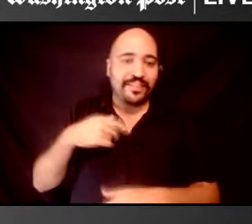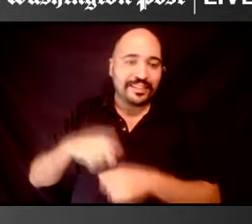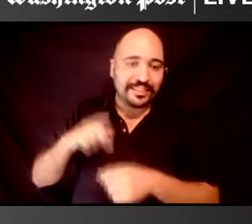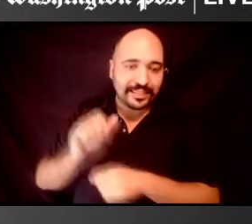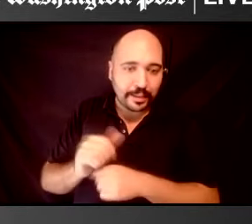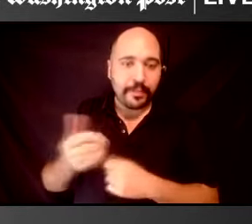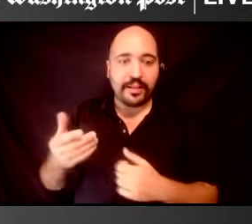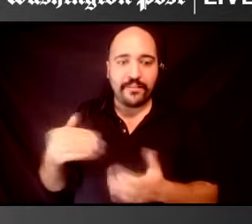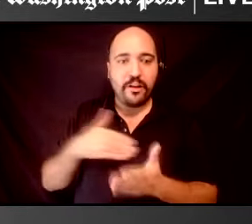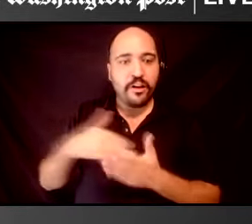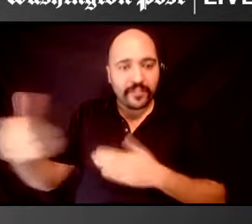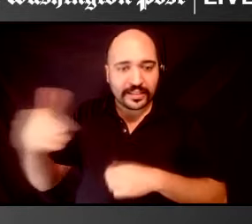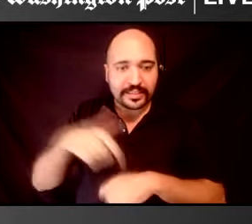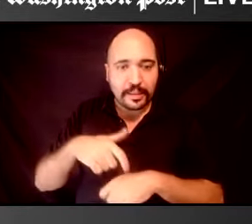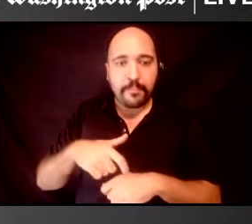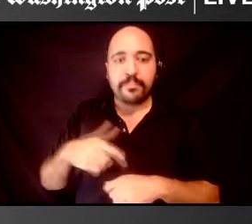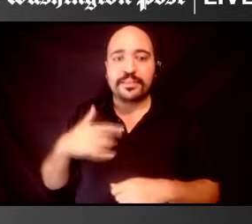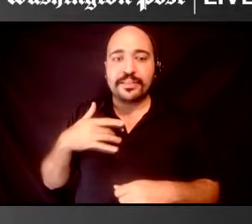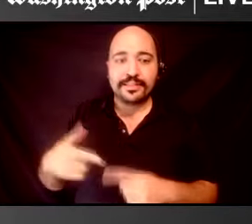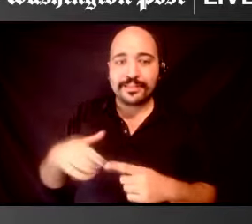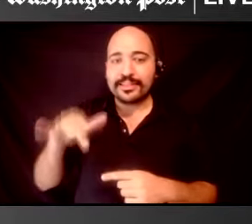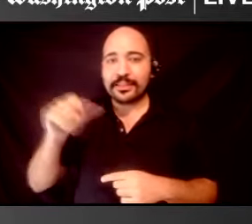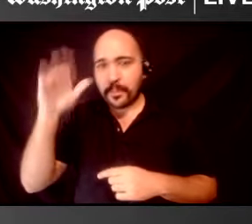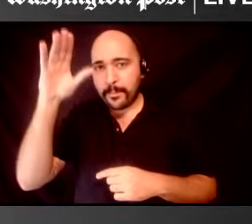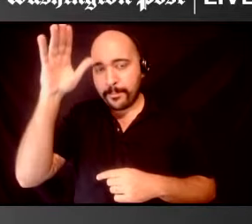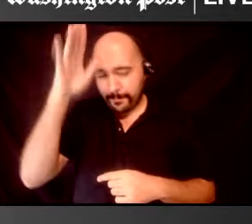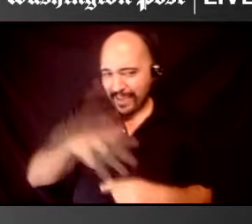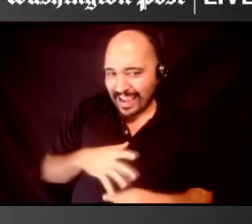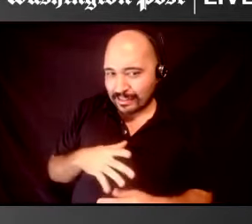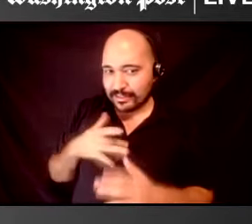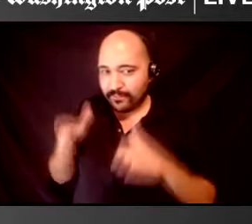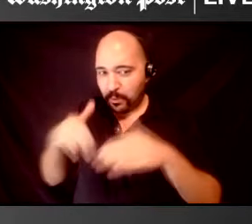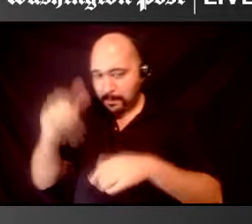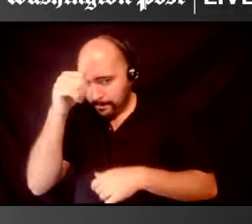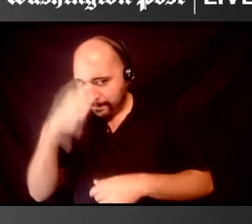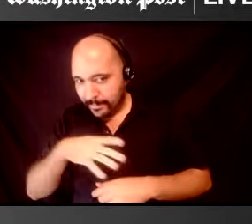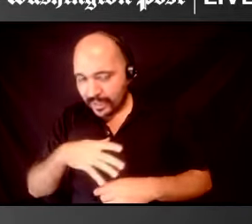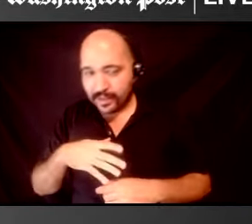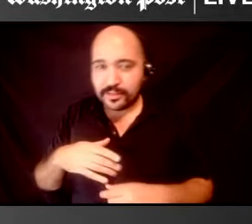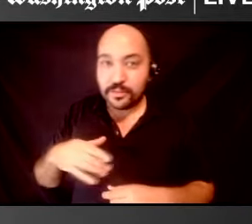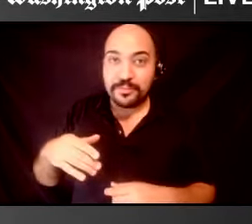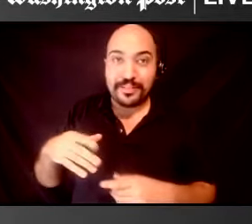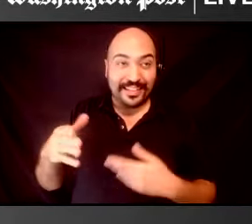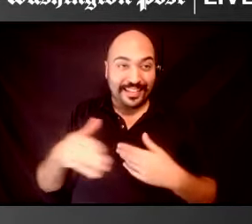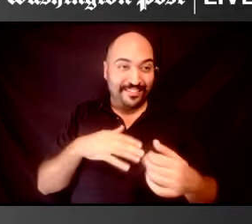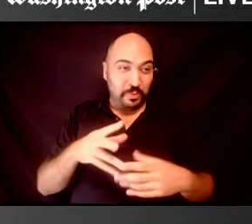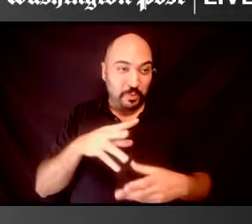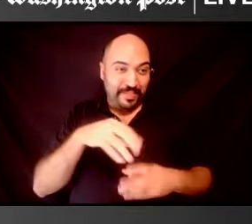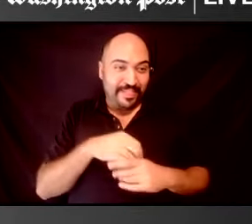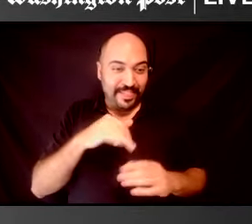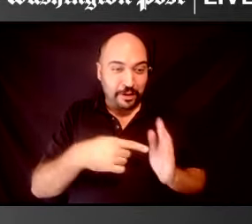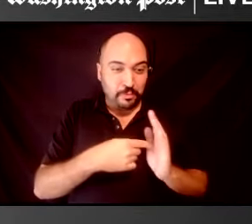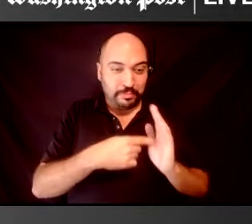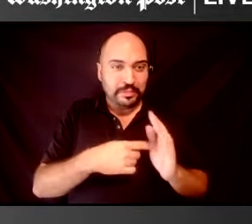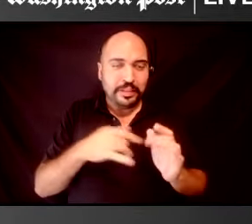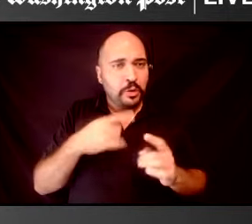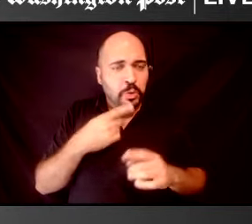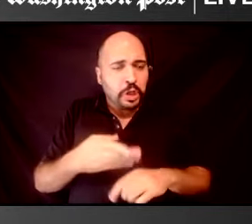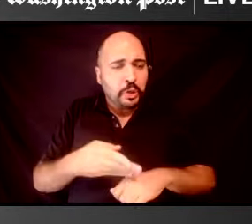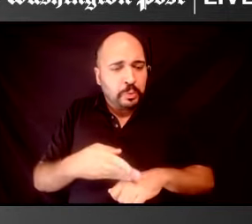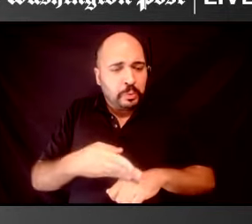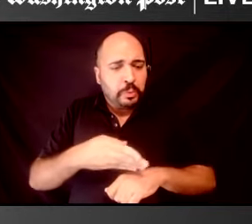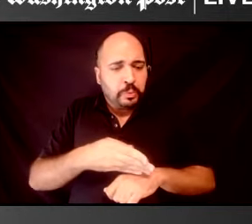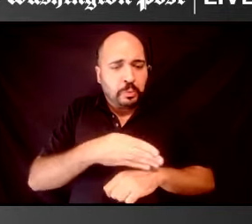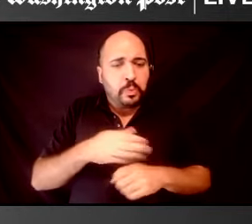and, and oftentimes also they're cis boys or men. So even within those representations that, that are growing, they're still